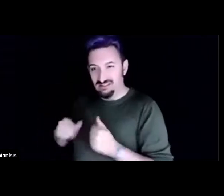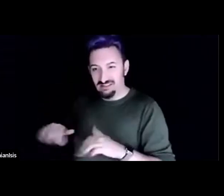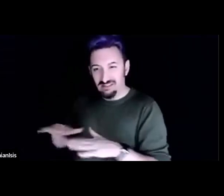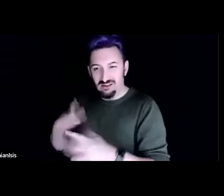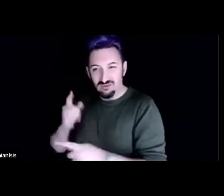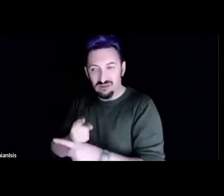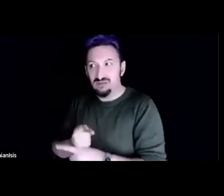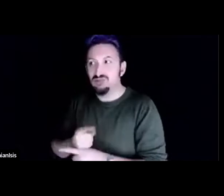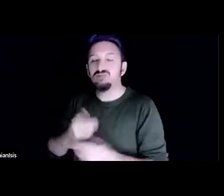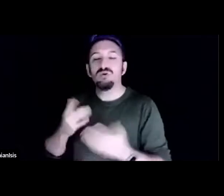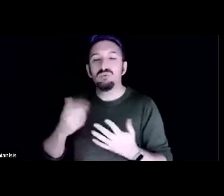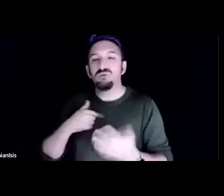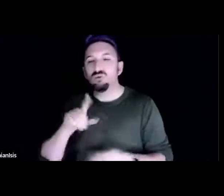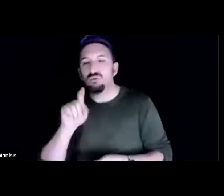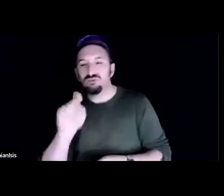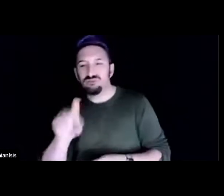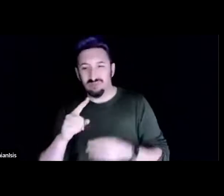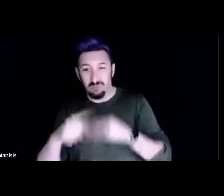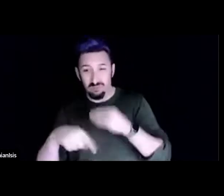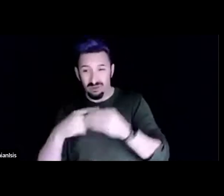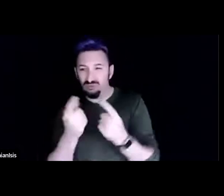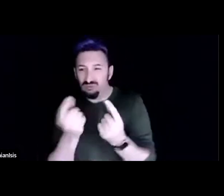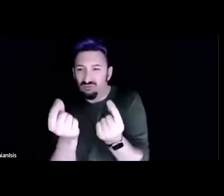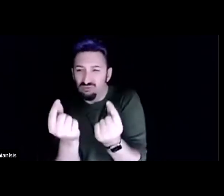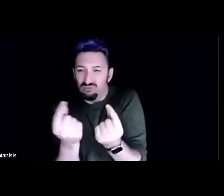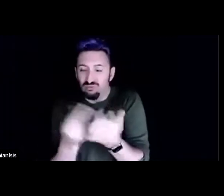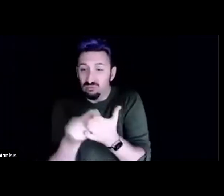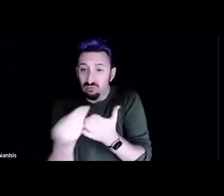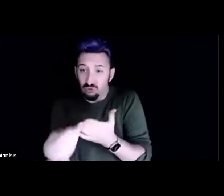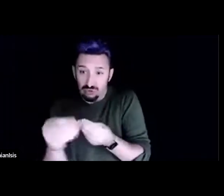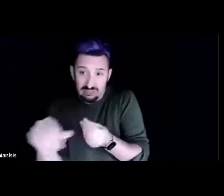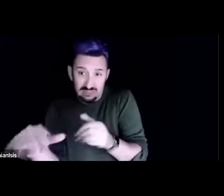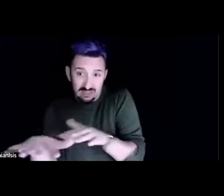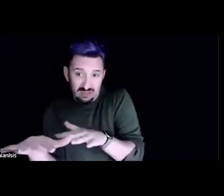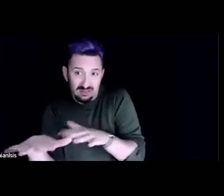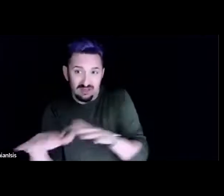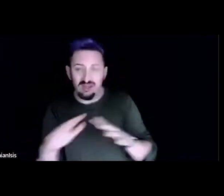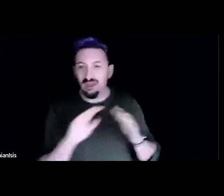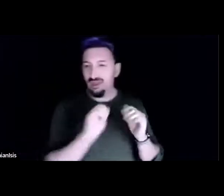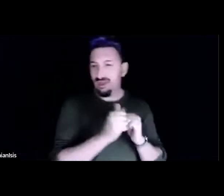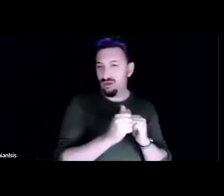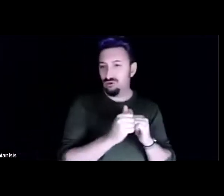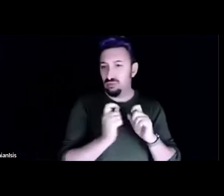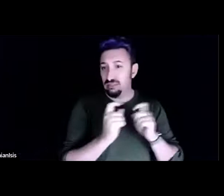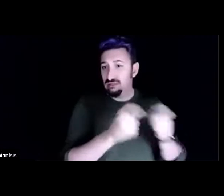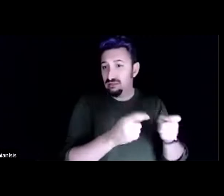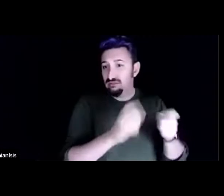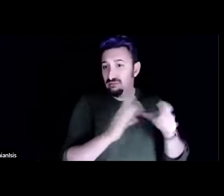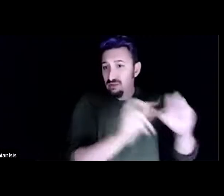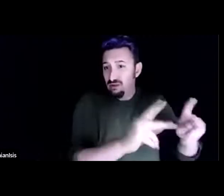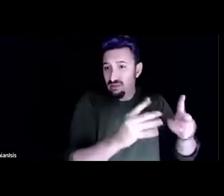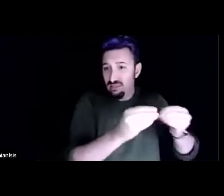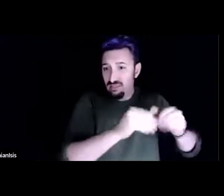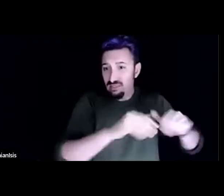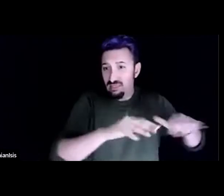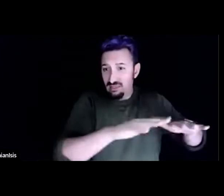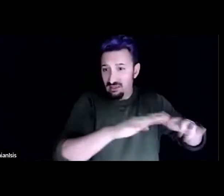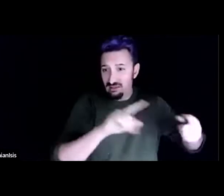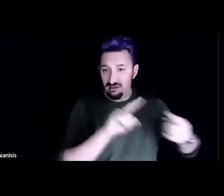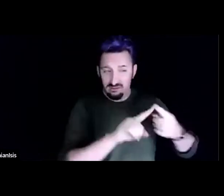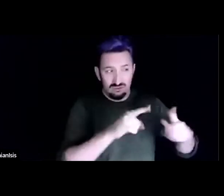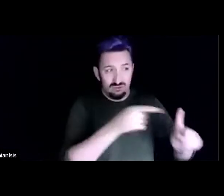how we should be rematriating land to indigenous people and rejecting the concept of private property ownership